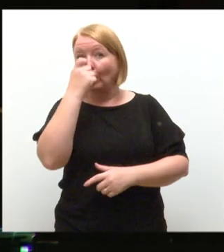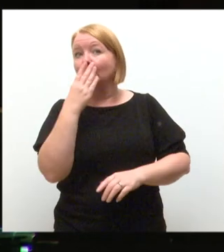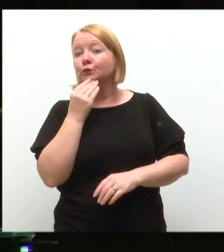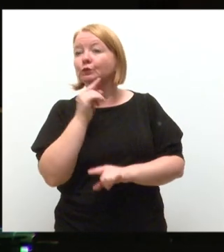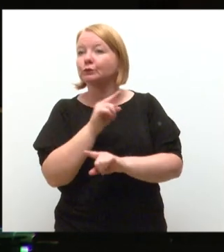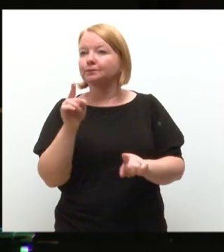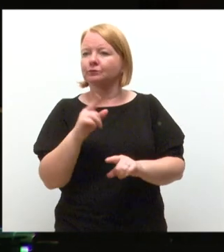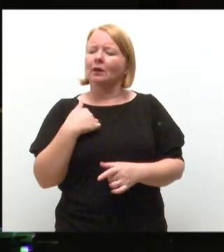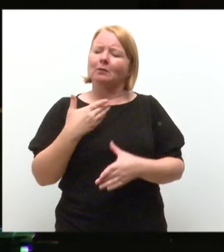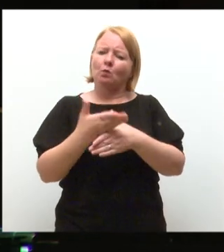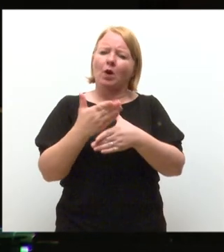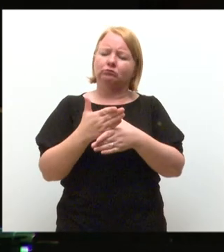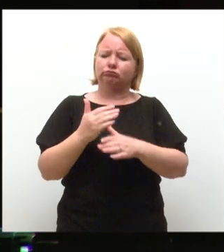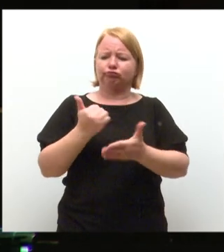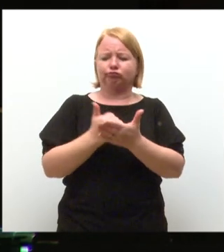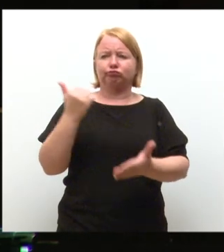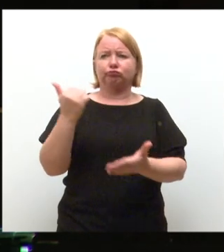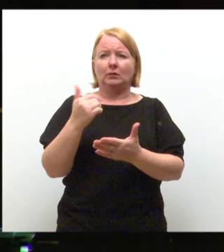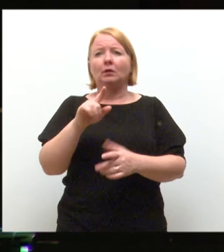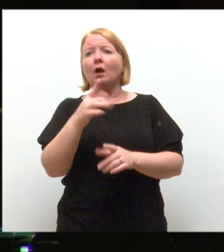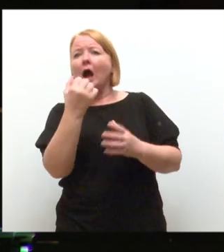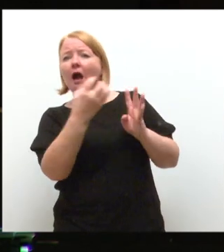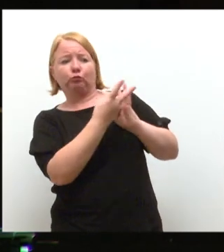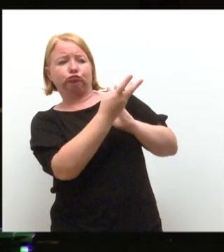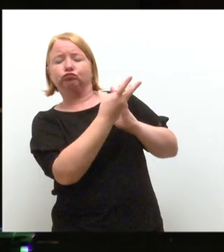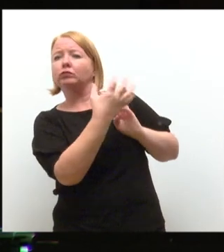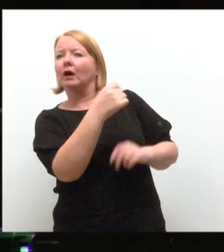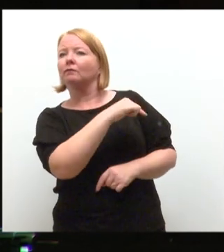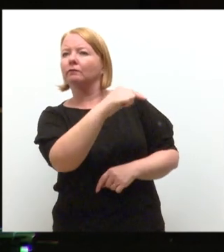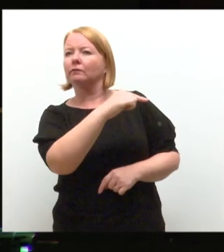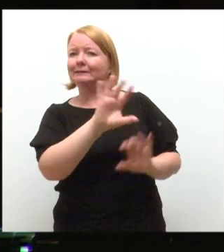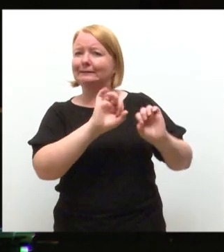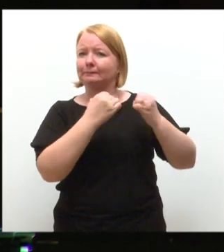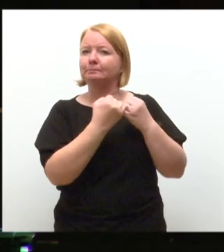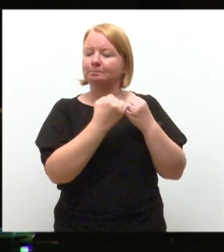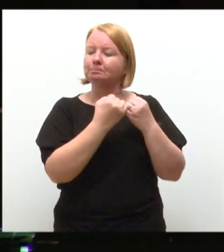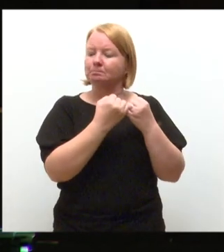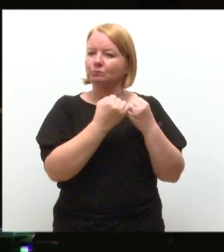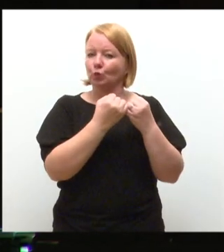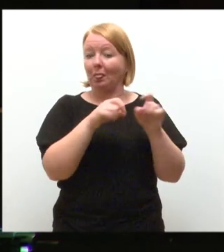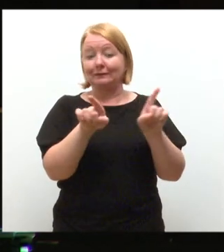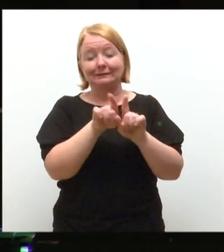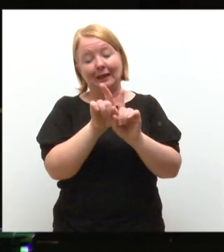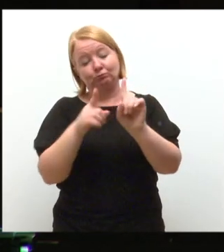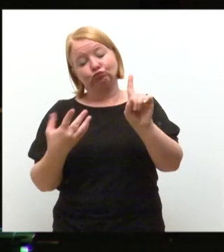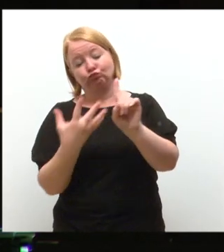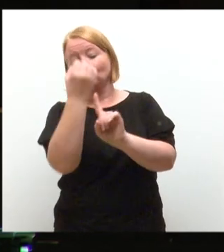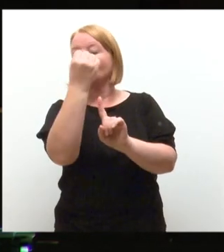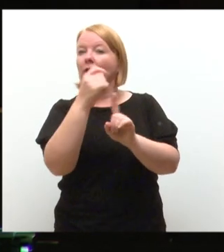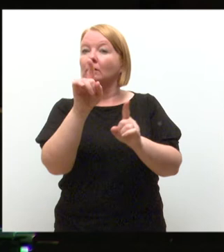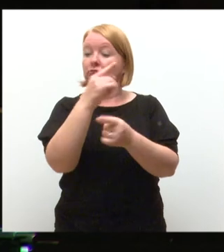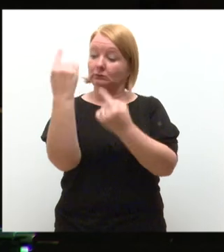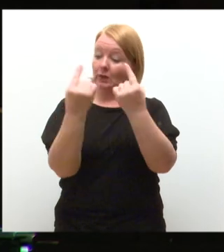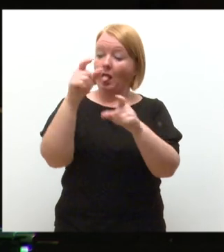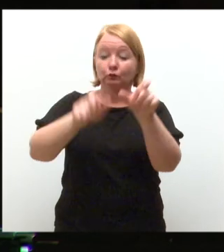also work with a fantastic student executive team, some of which are behind me now. And we're all working towards the same goal. And that's to provide students like